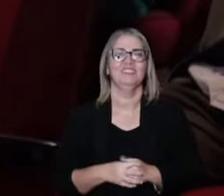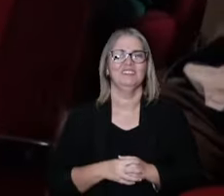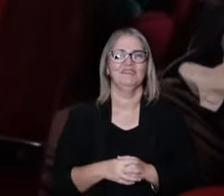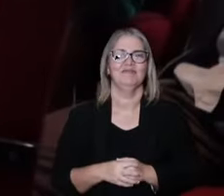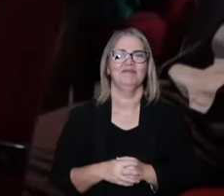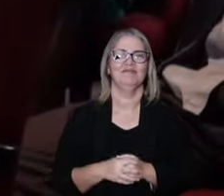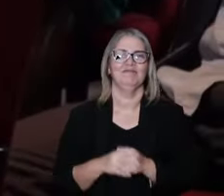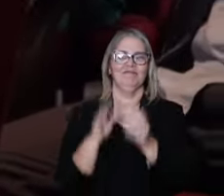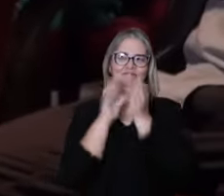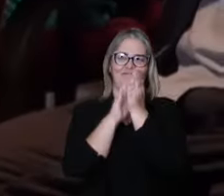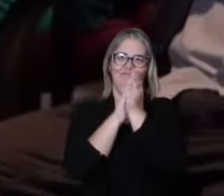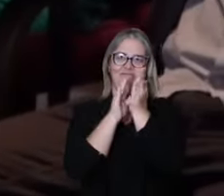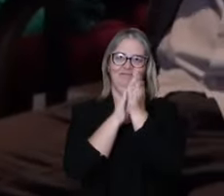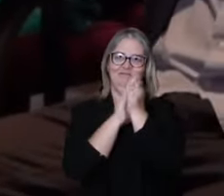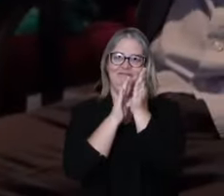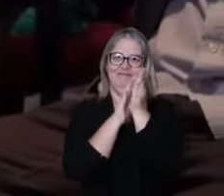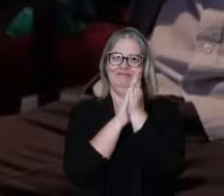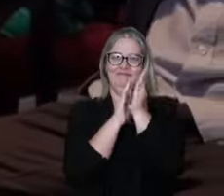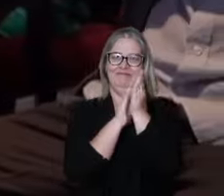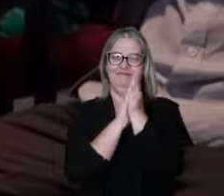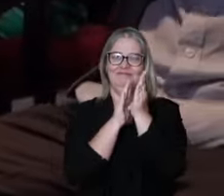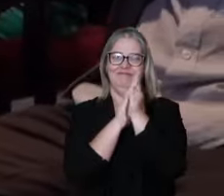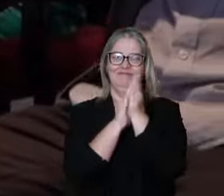it. And that's it. Thank you.